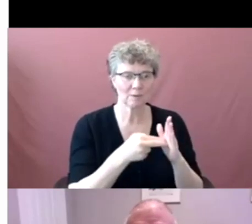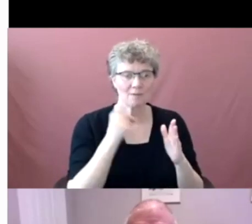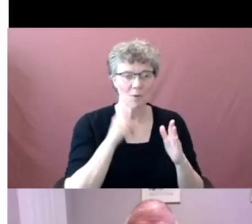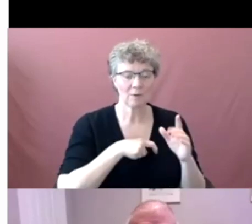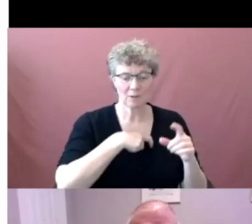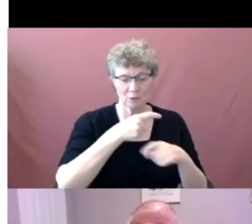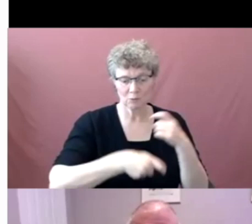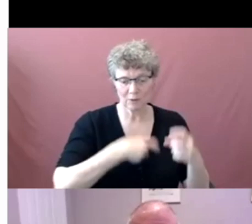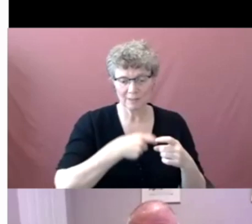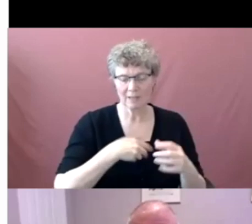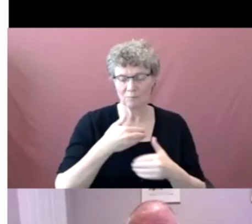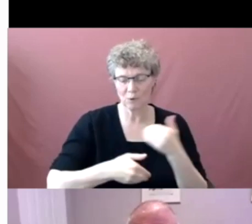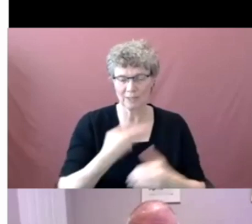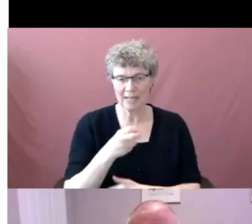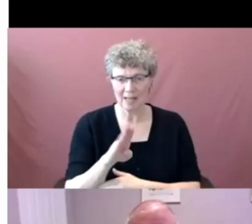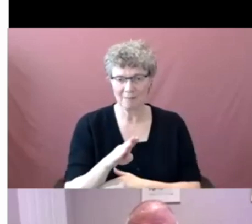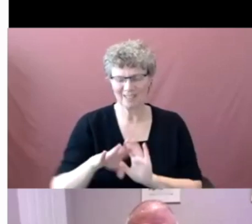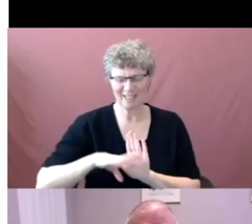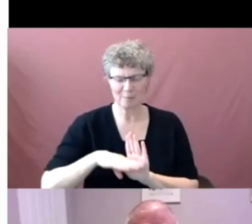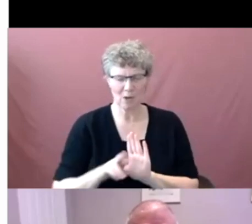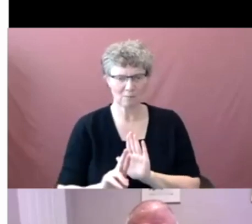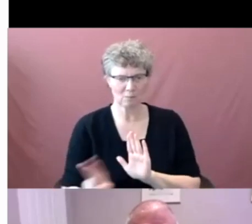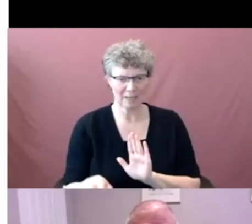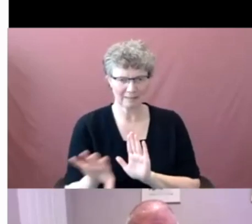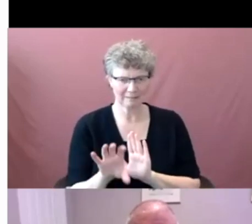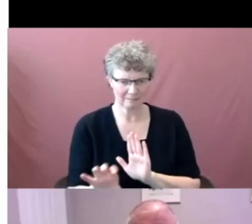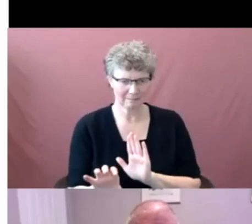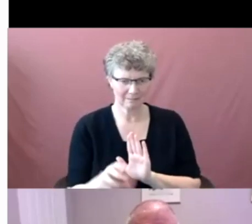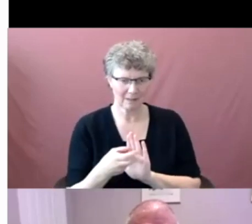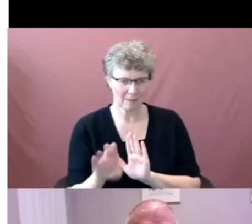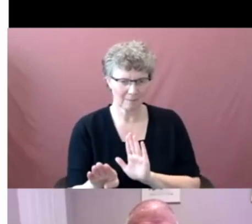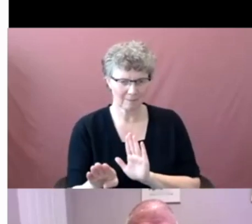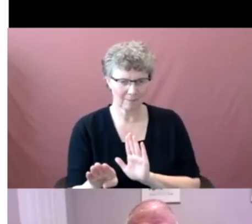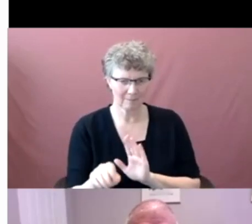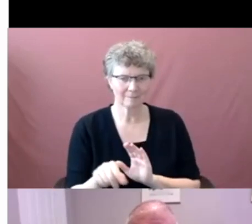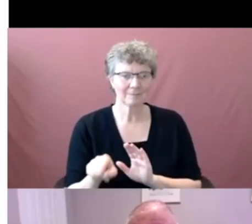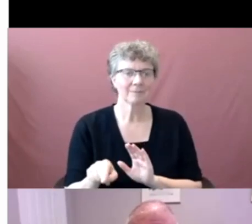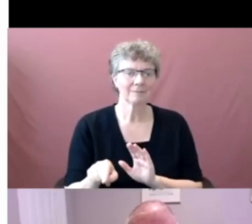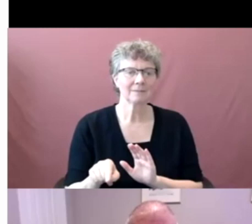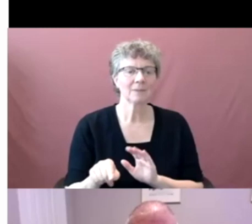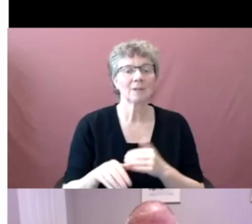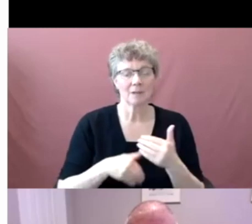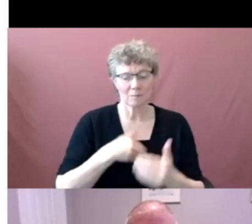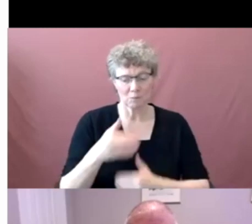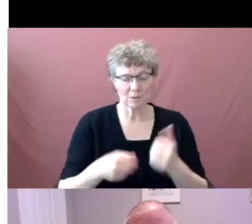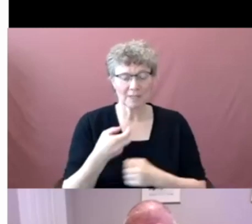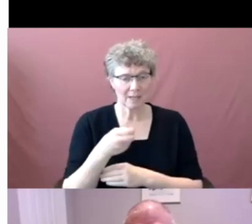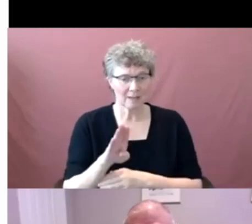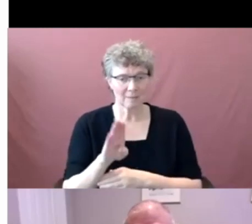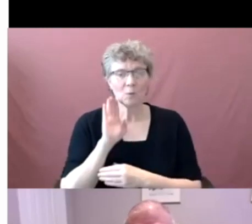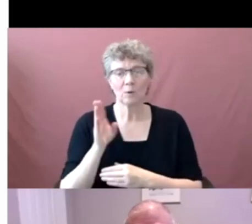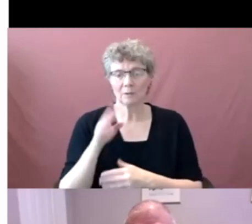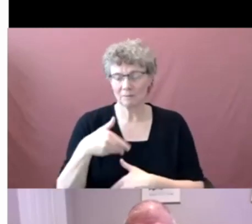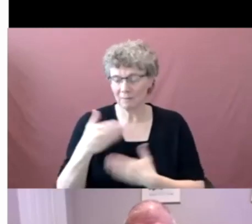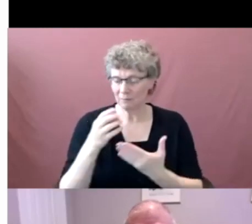here, you'll see certainly in here in the processing hub, we'll have support for conferencing and telephones.